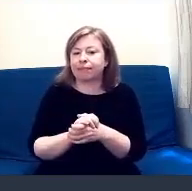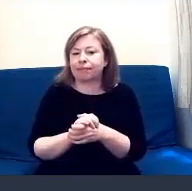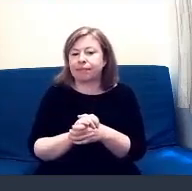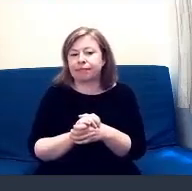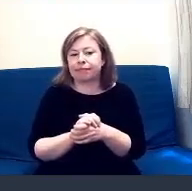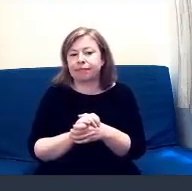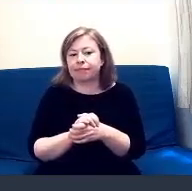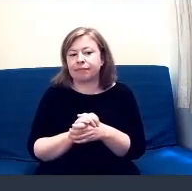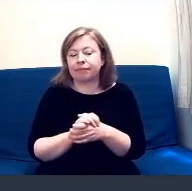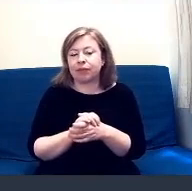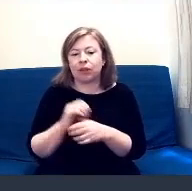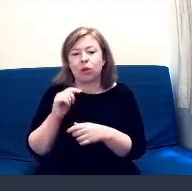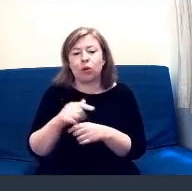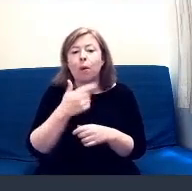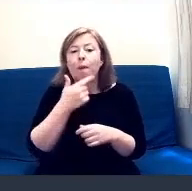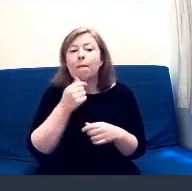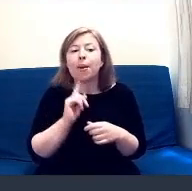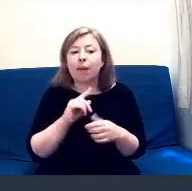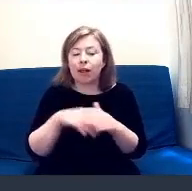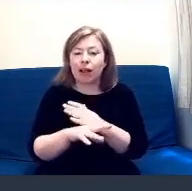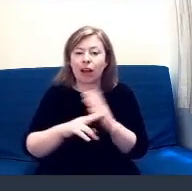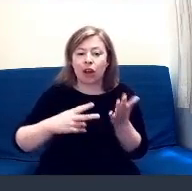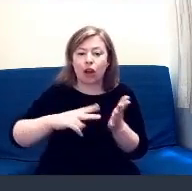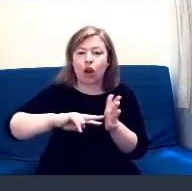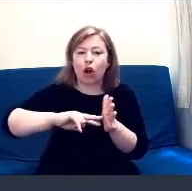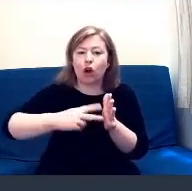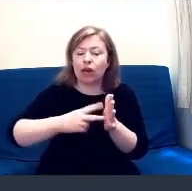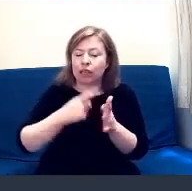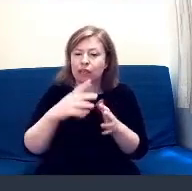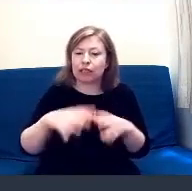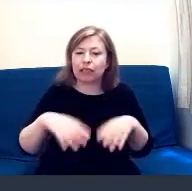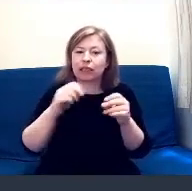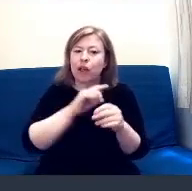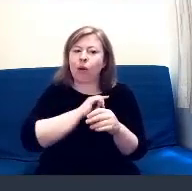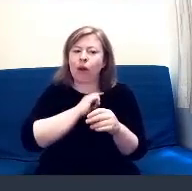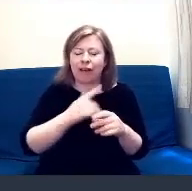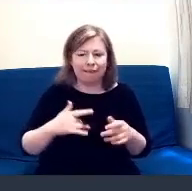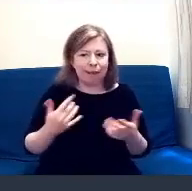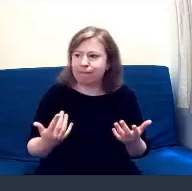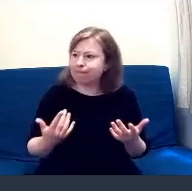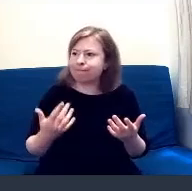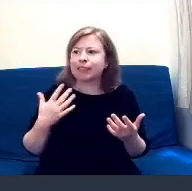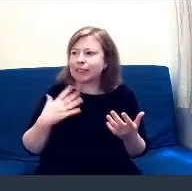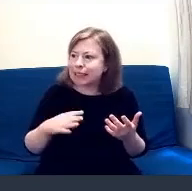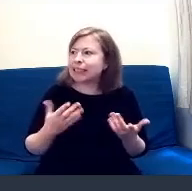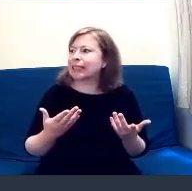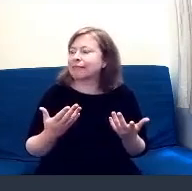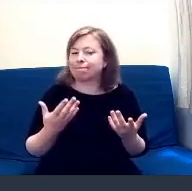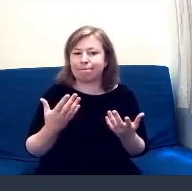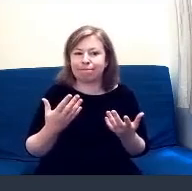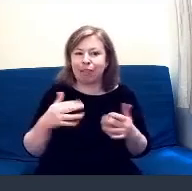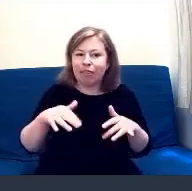these people and organisations have started because they felt there was an extra need for them to help people